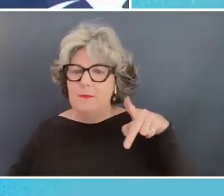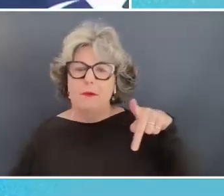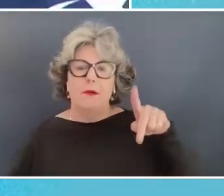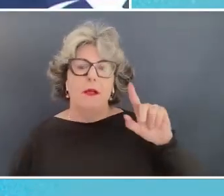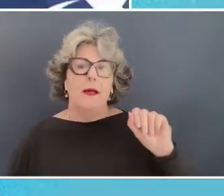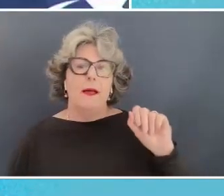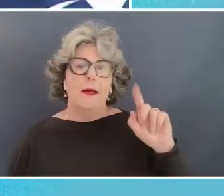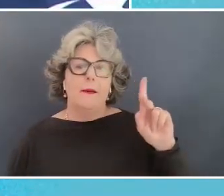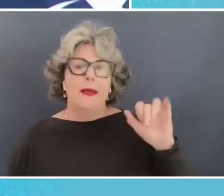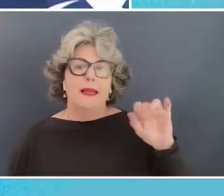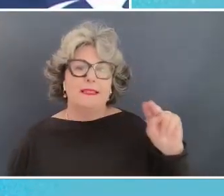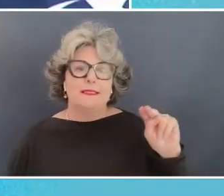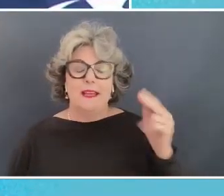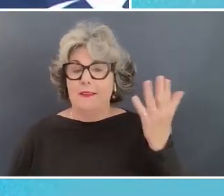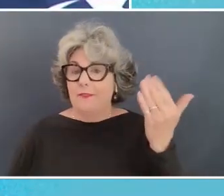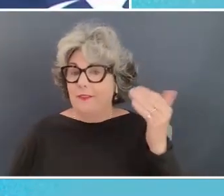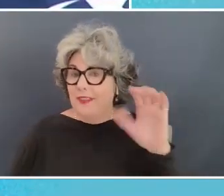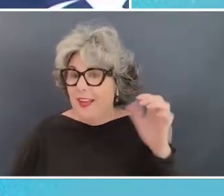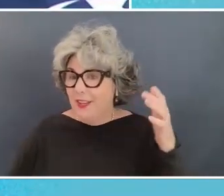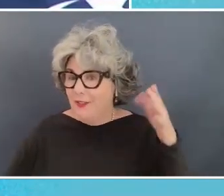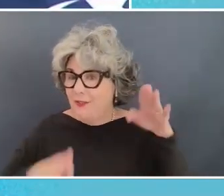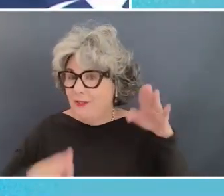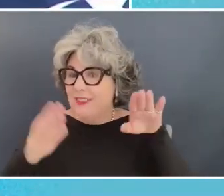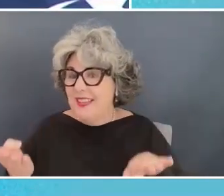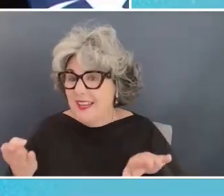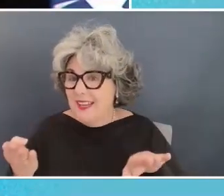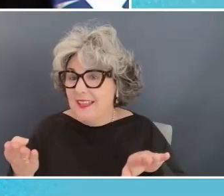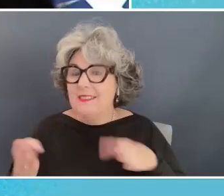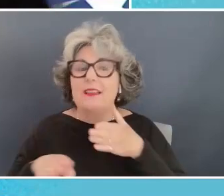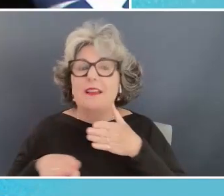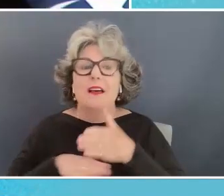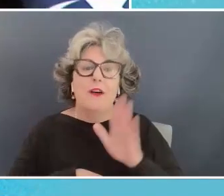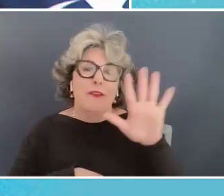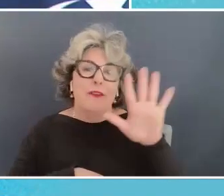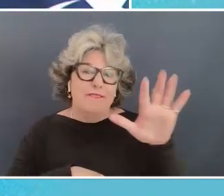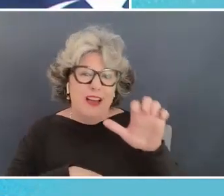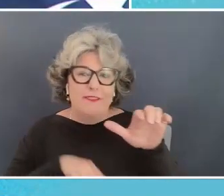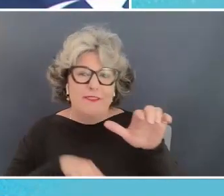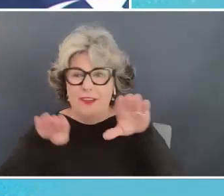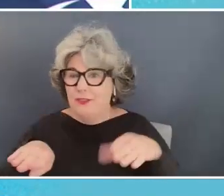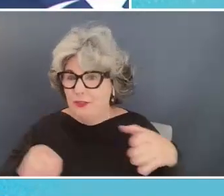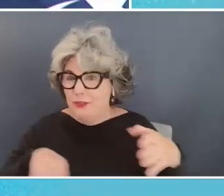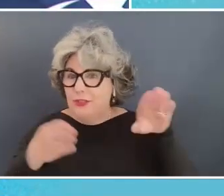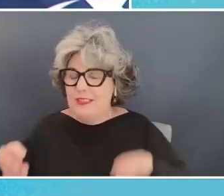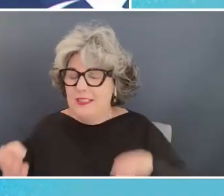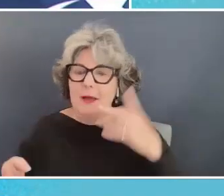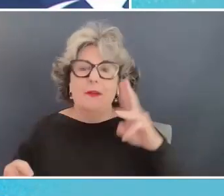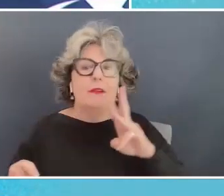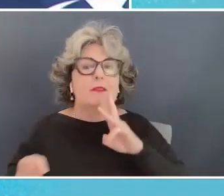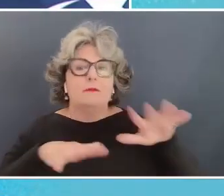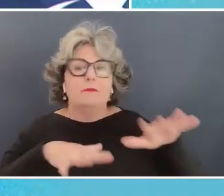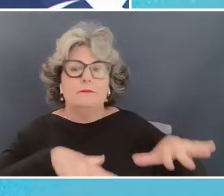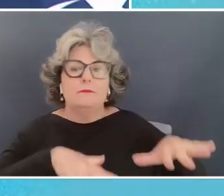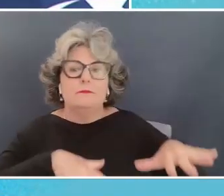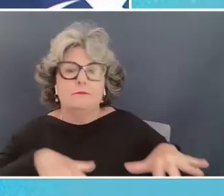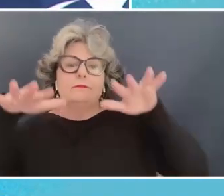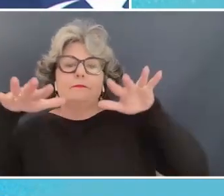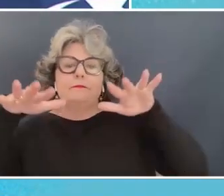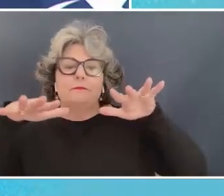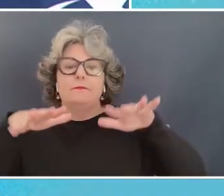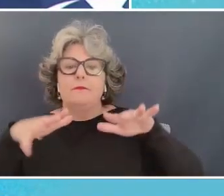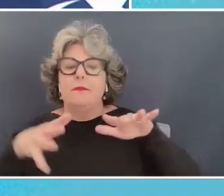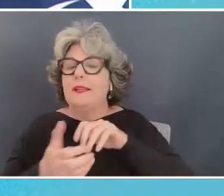deaths including more than 500 children um and a damage over 40 billion